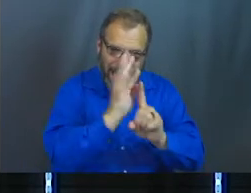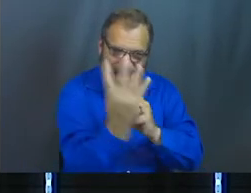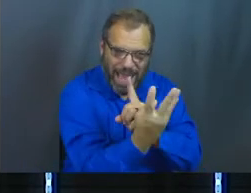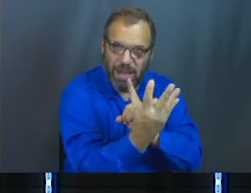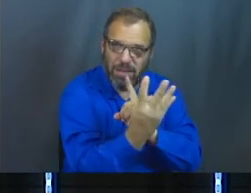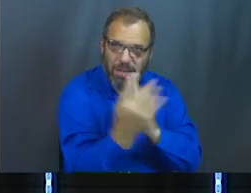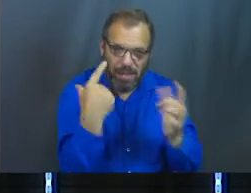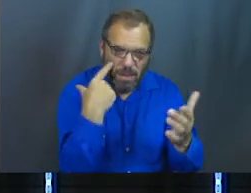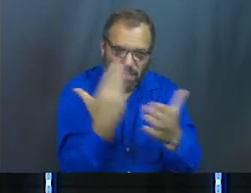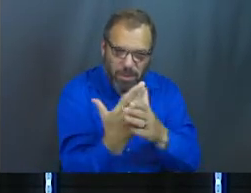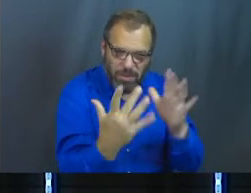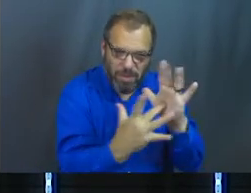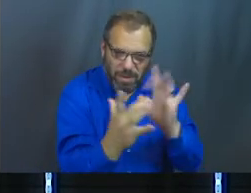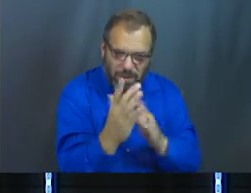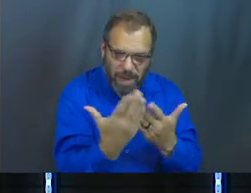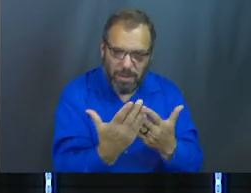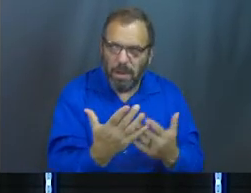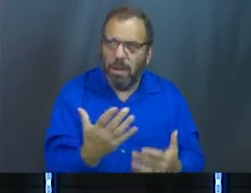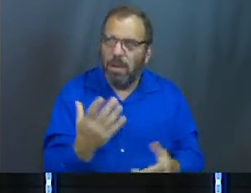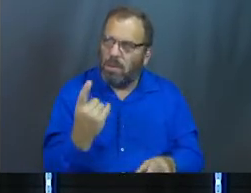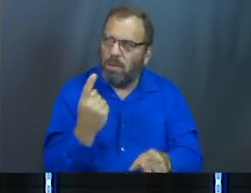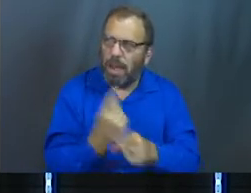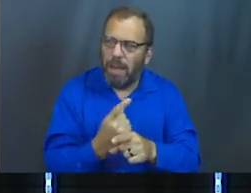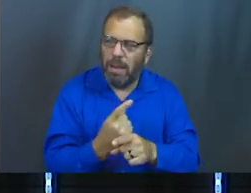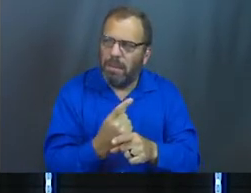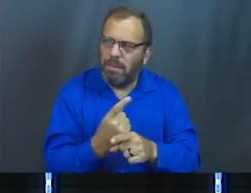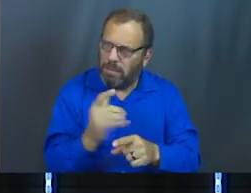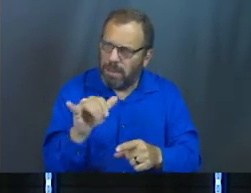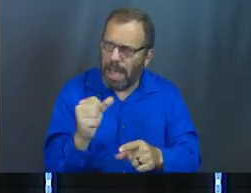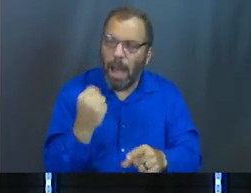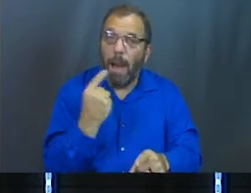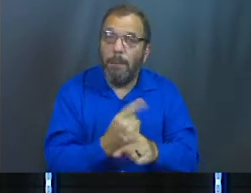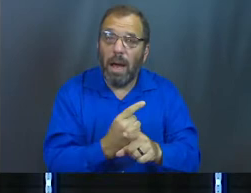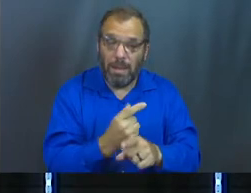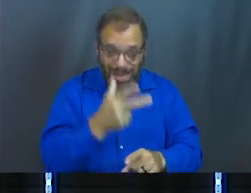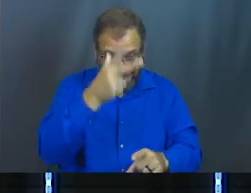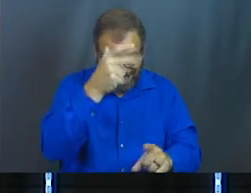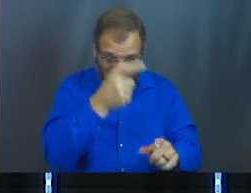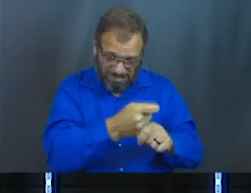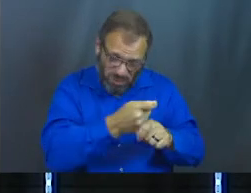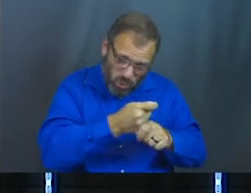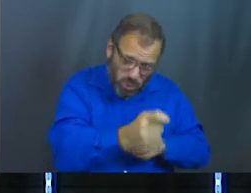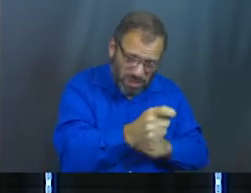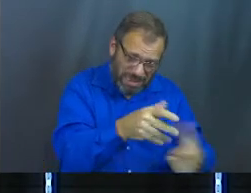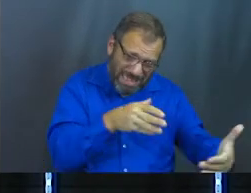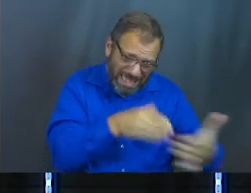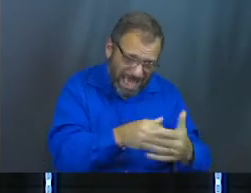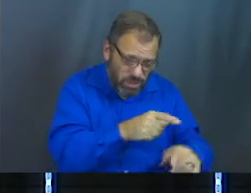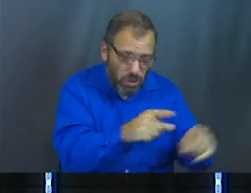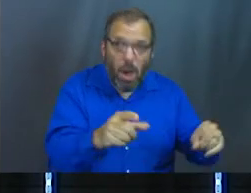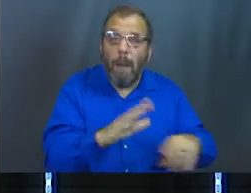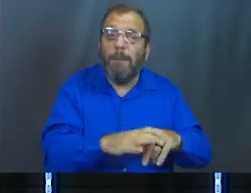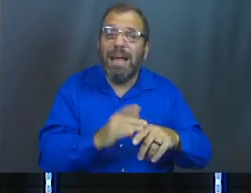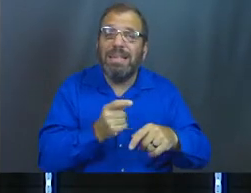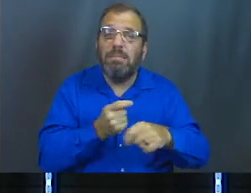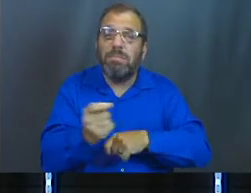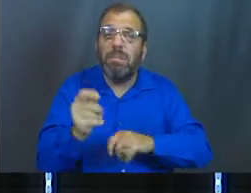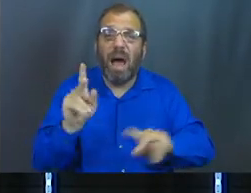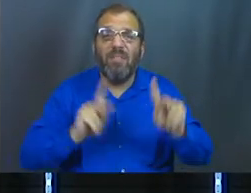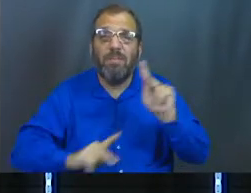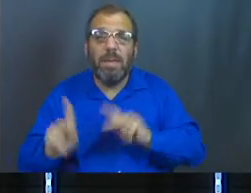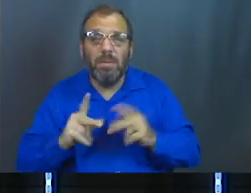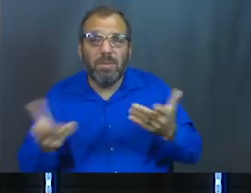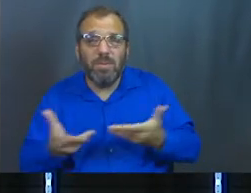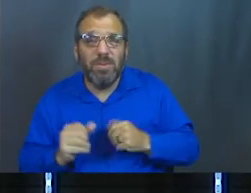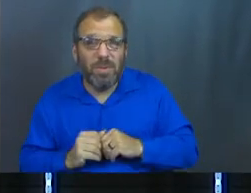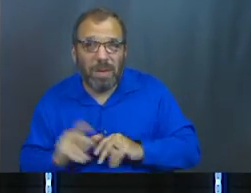And some of you would think, yes, and not only the cruelty of the enemy and his kingdom against us, but also the cruelty of people.